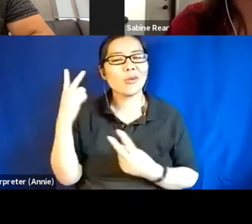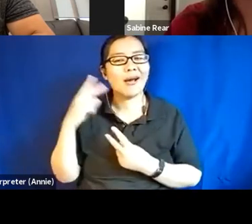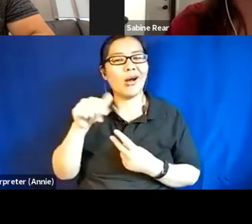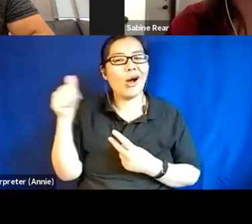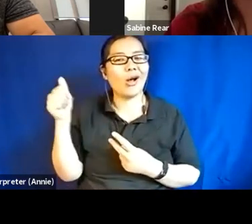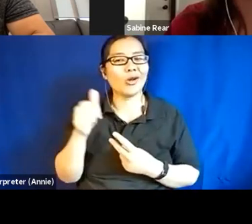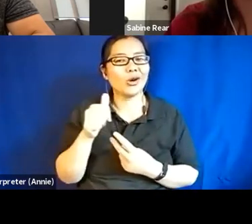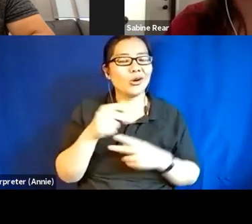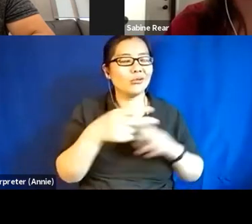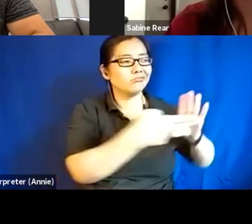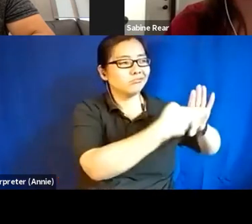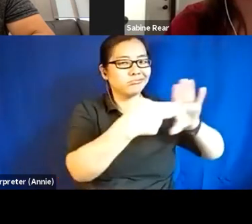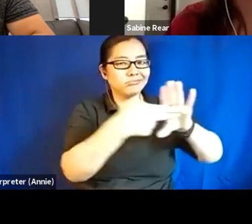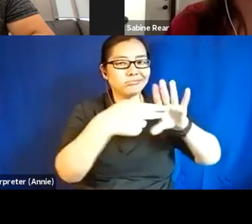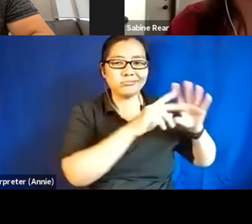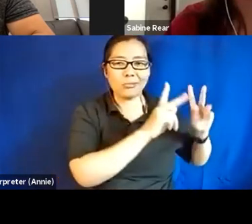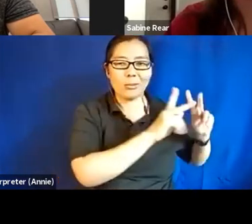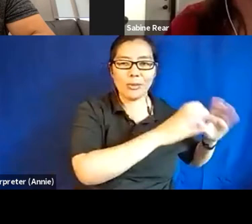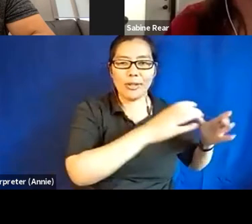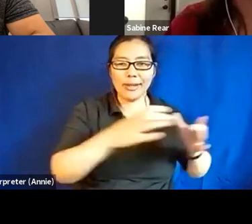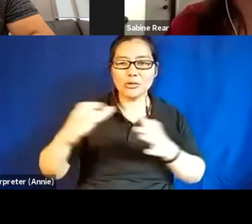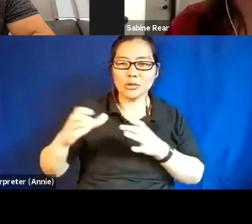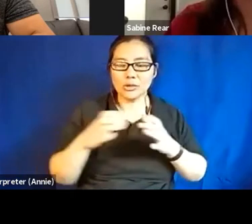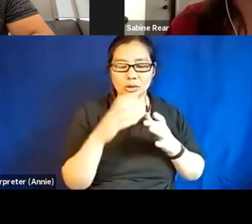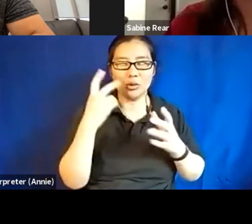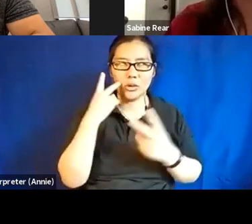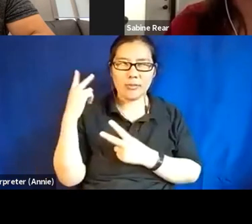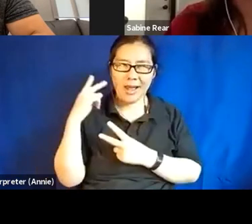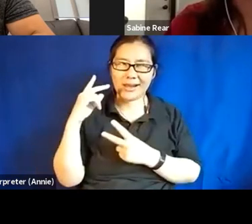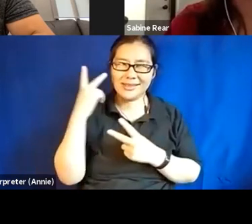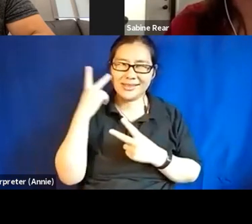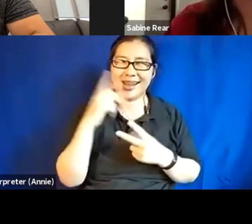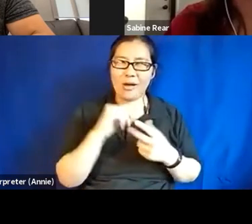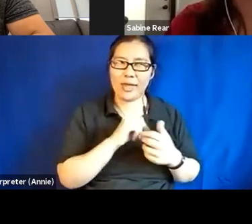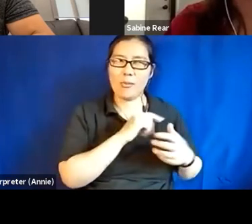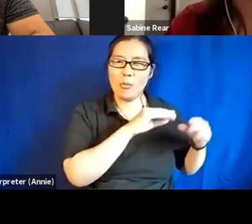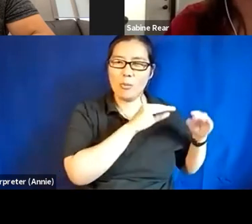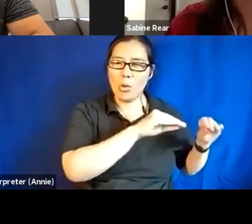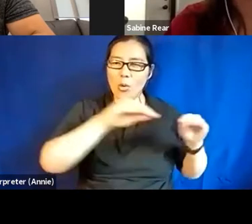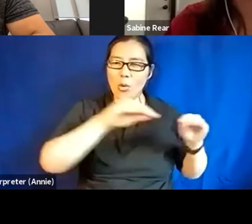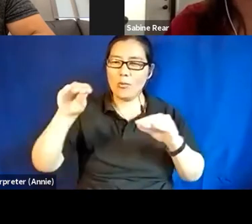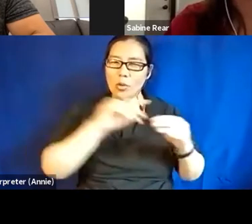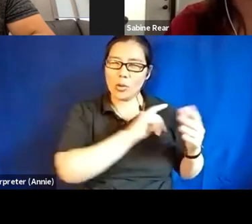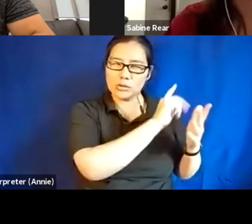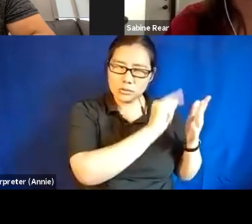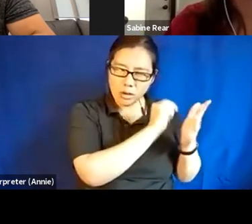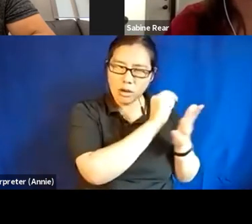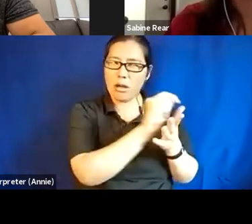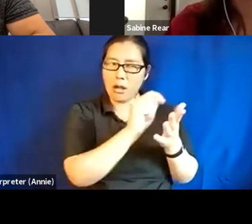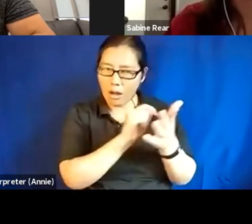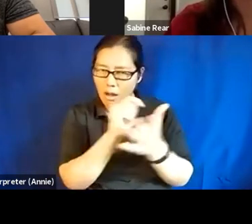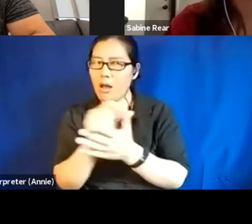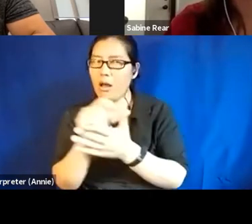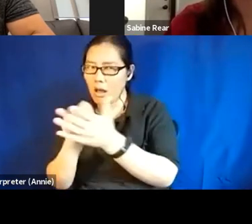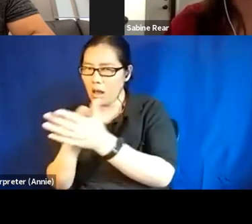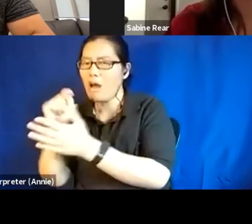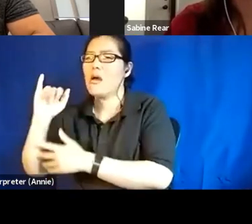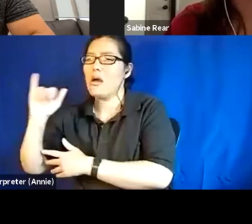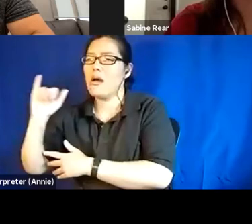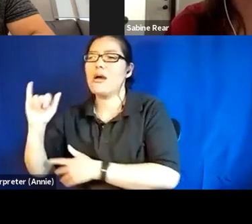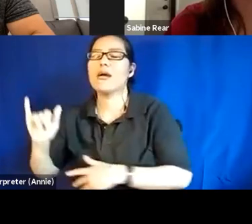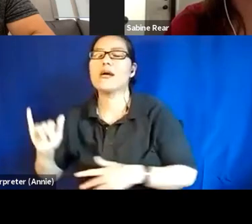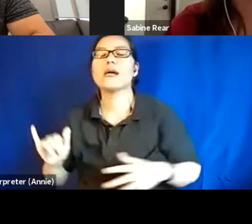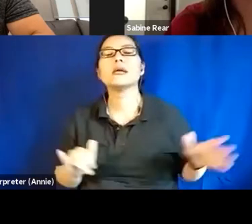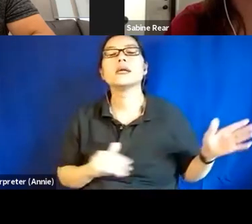and kind of look through those stages and see how they attribute. And I definitely see it in the world of blindness, uh, and in those